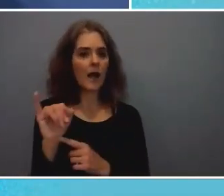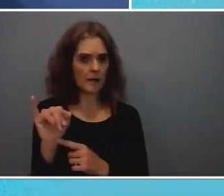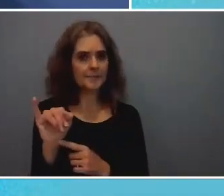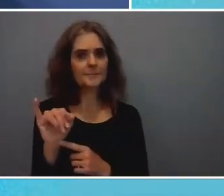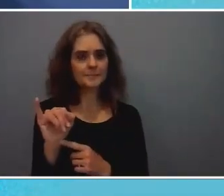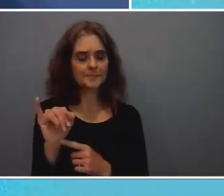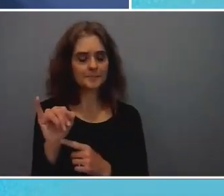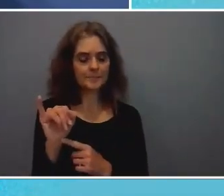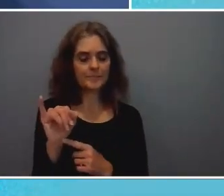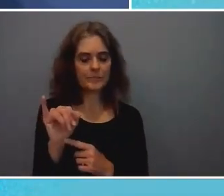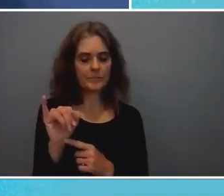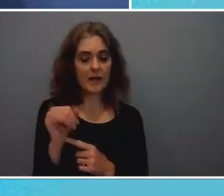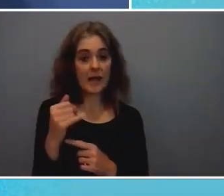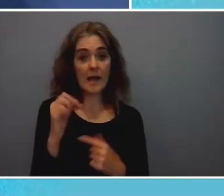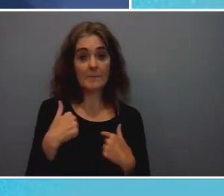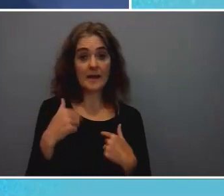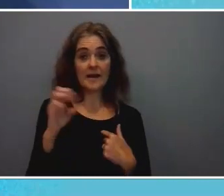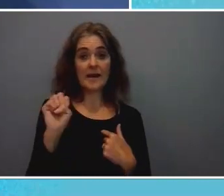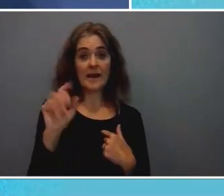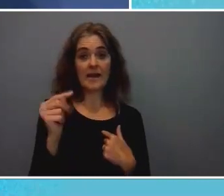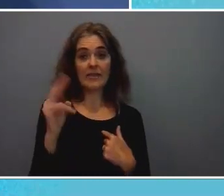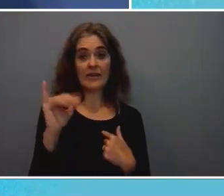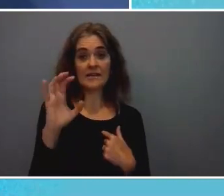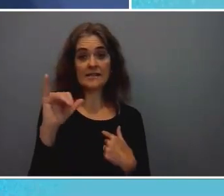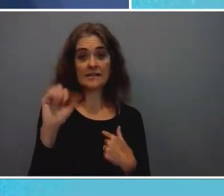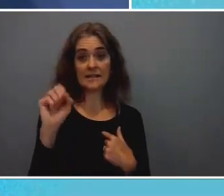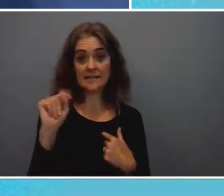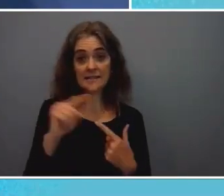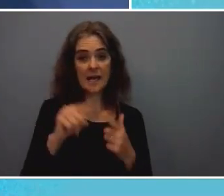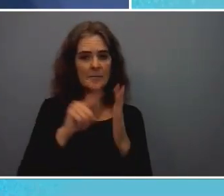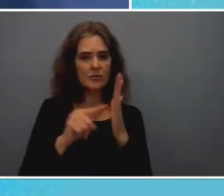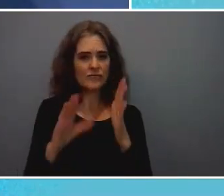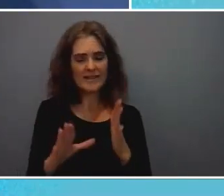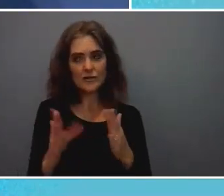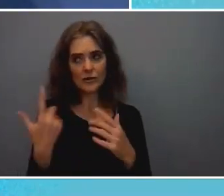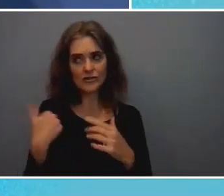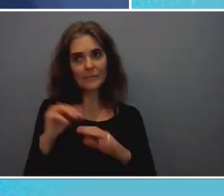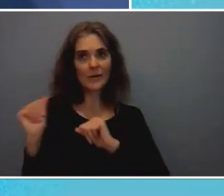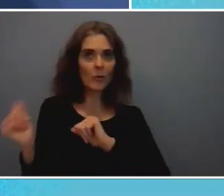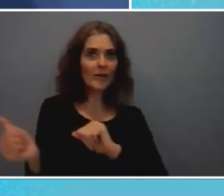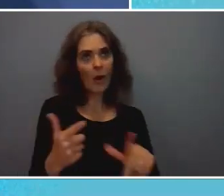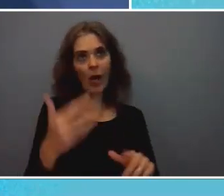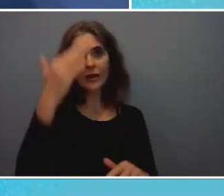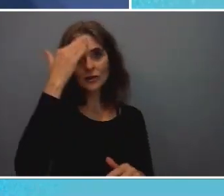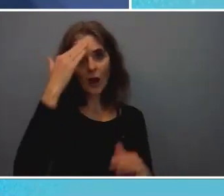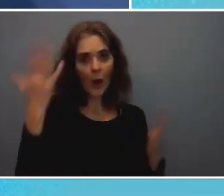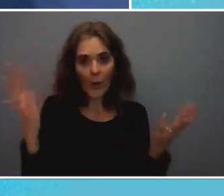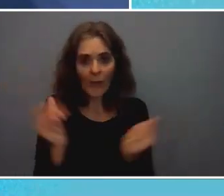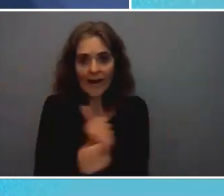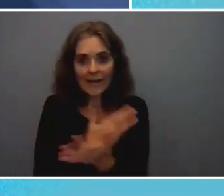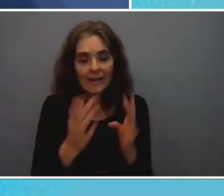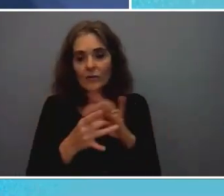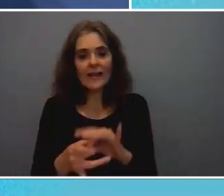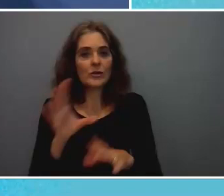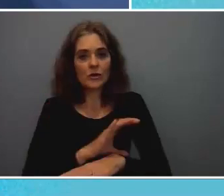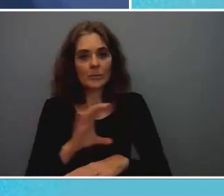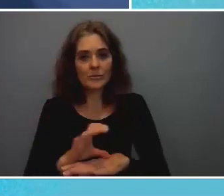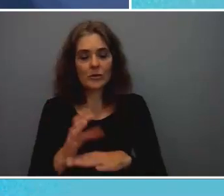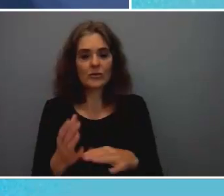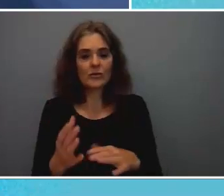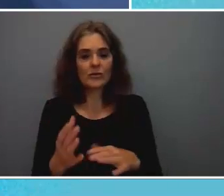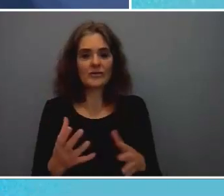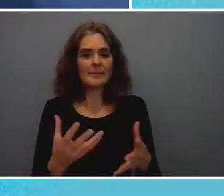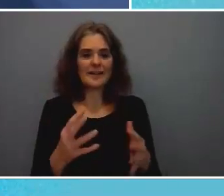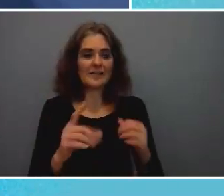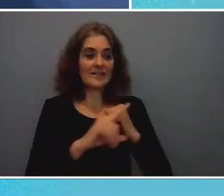as an ethicist and a researcher we all know that with anything to do with computers rubbish in and rubbish out